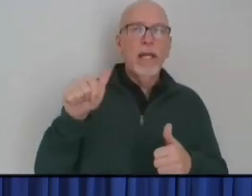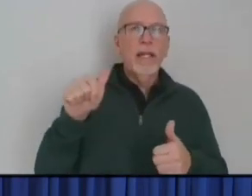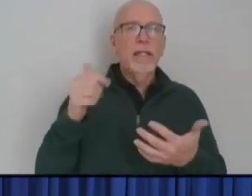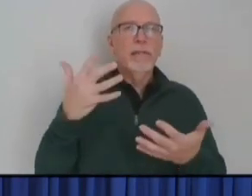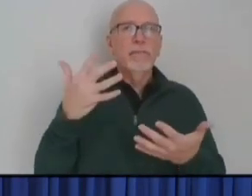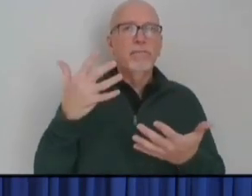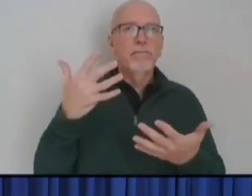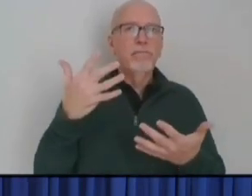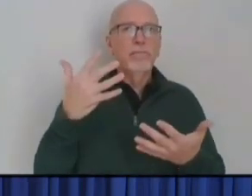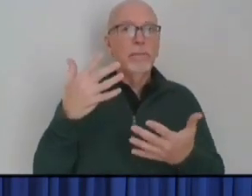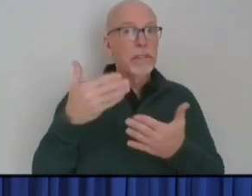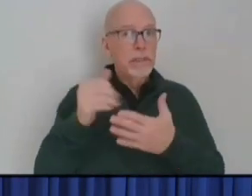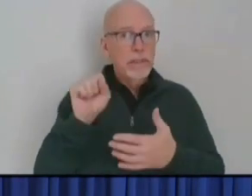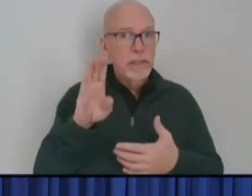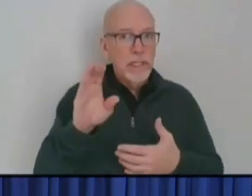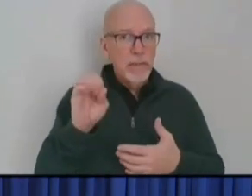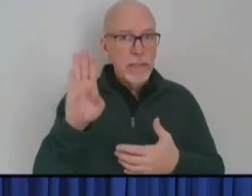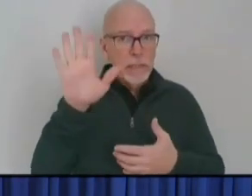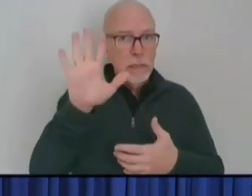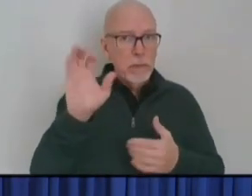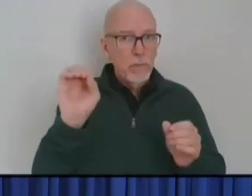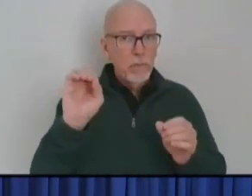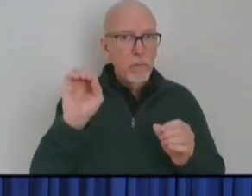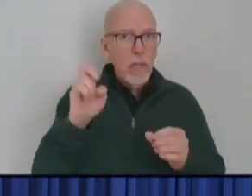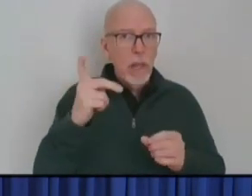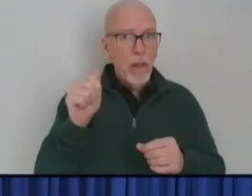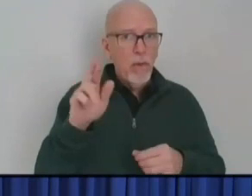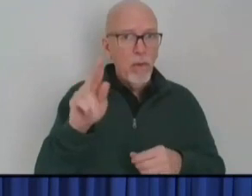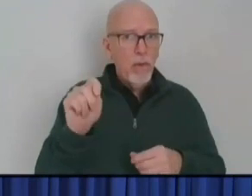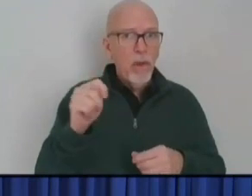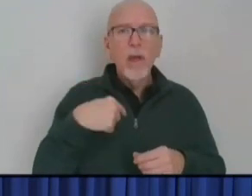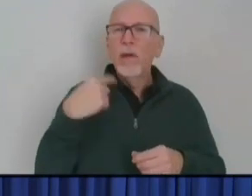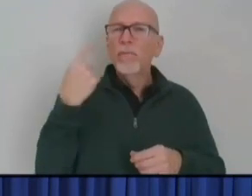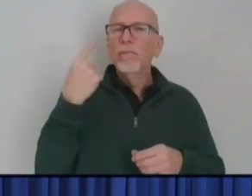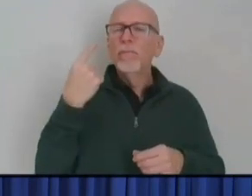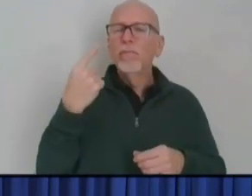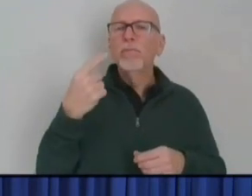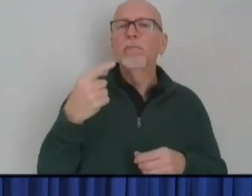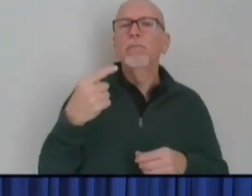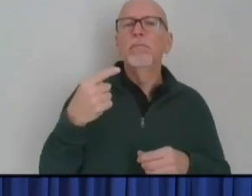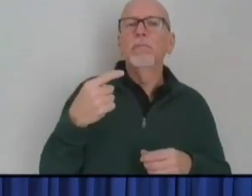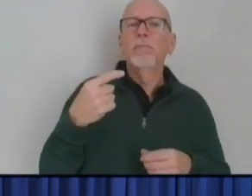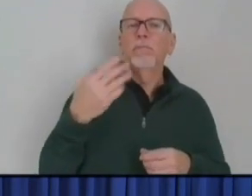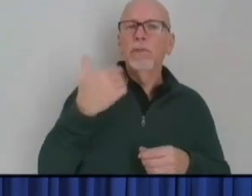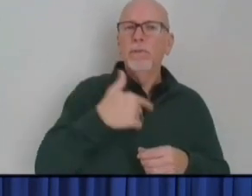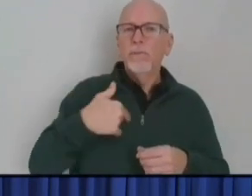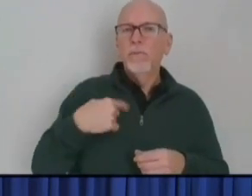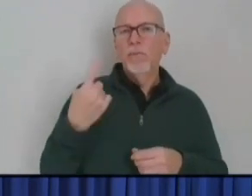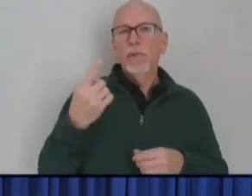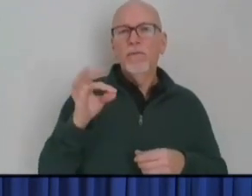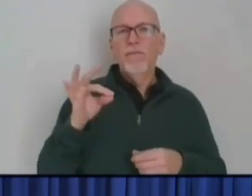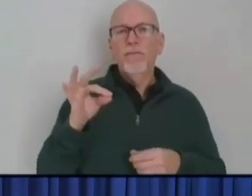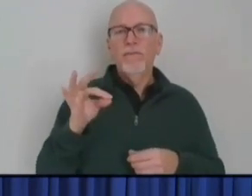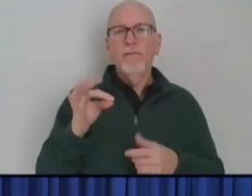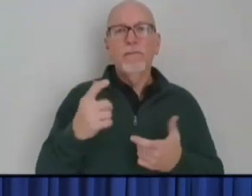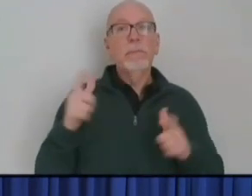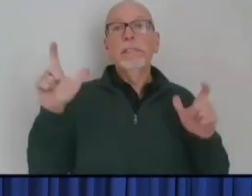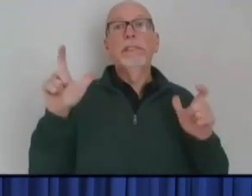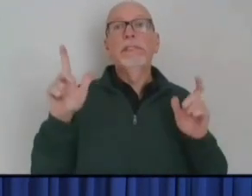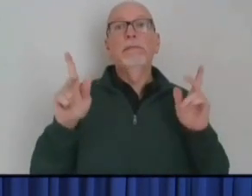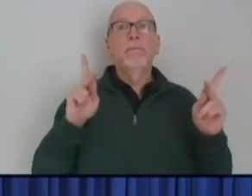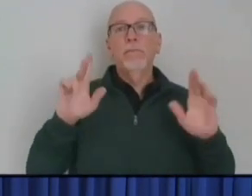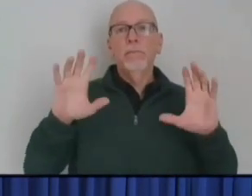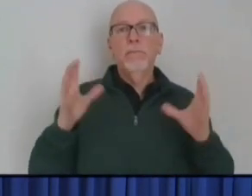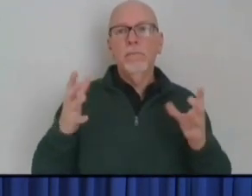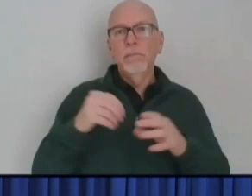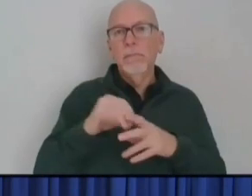close to the South Bend, Elkhart metro area. And just wondering about that because, you know, we are one of the big population centers in